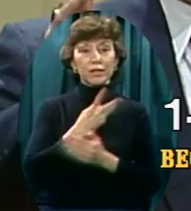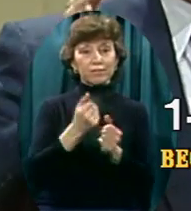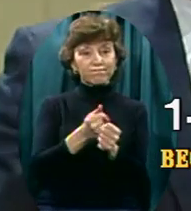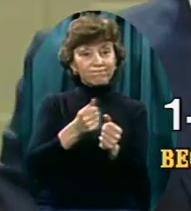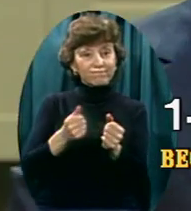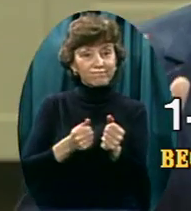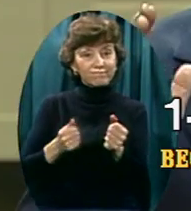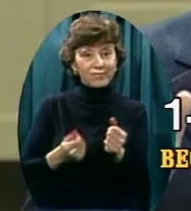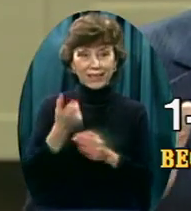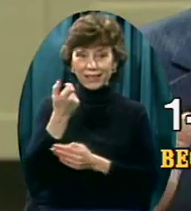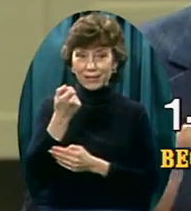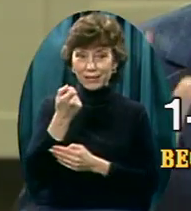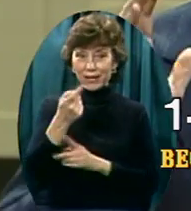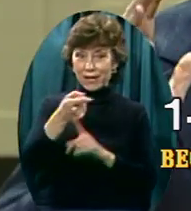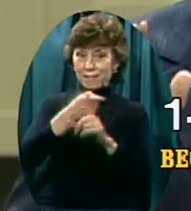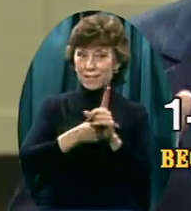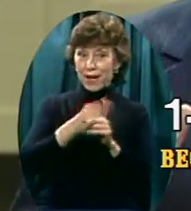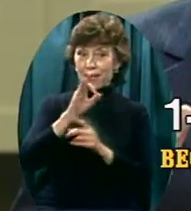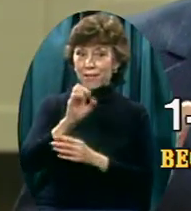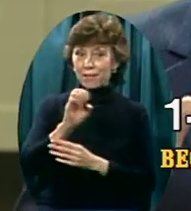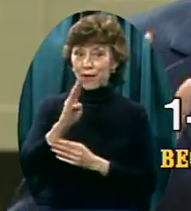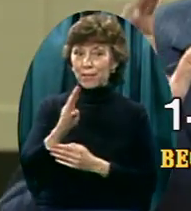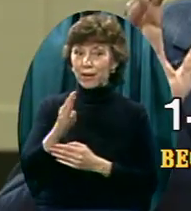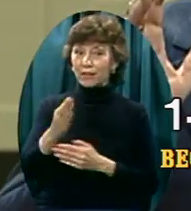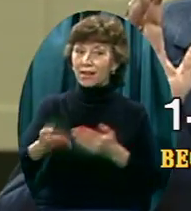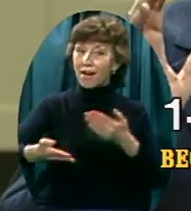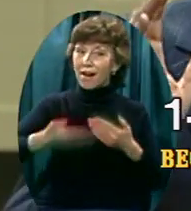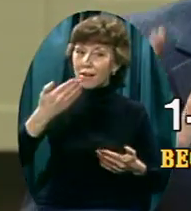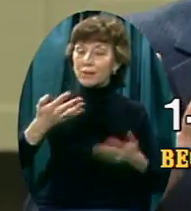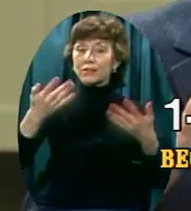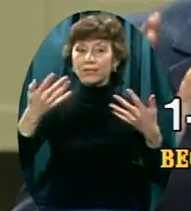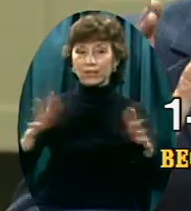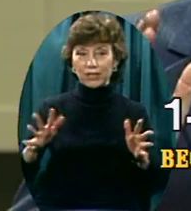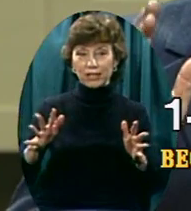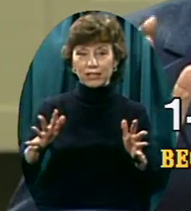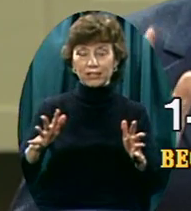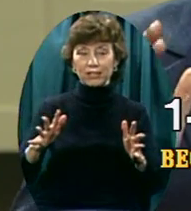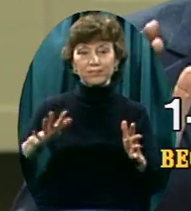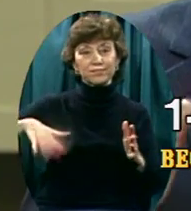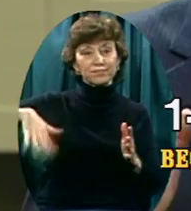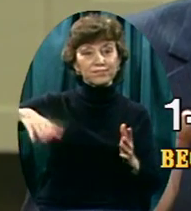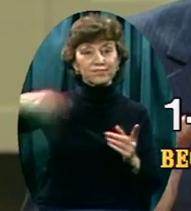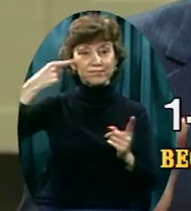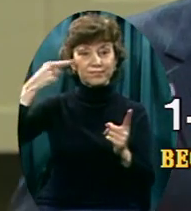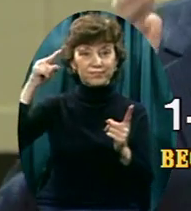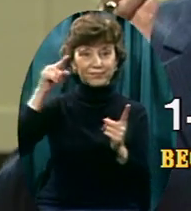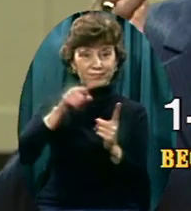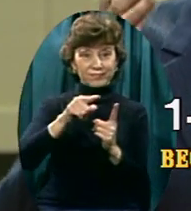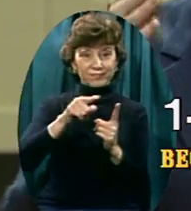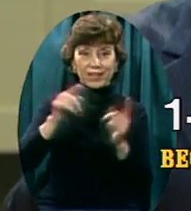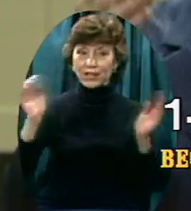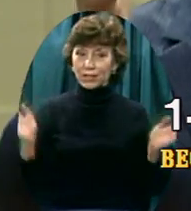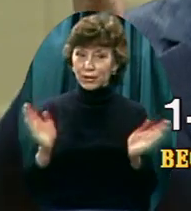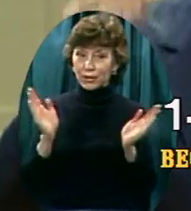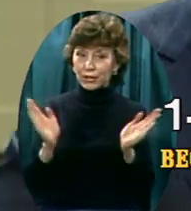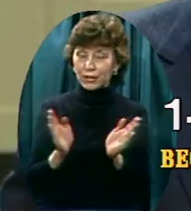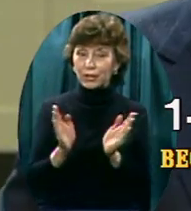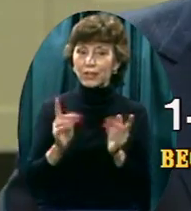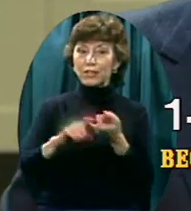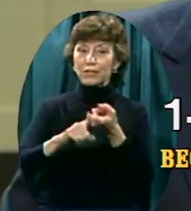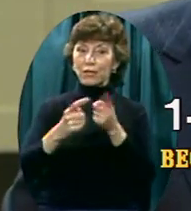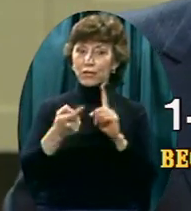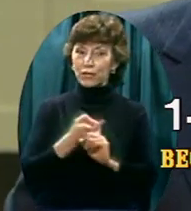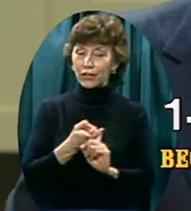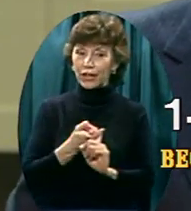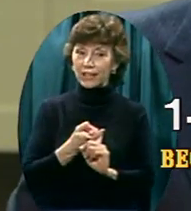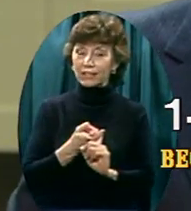this month of February is almost history and we haven't reached our goal as an incentive to get my friends everywhere who have planned to become